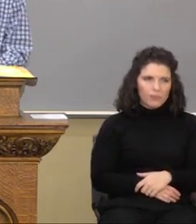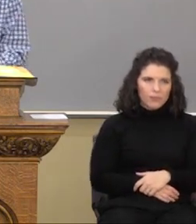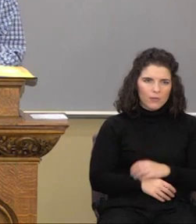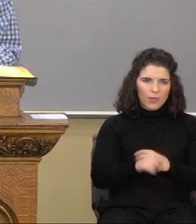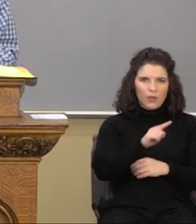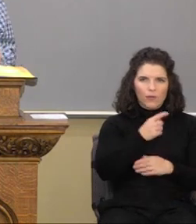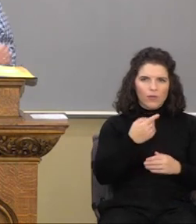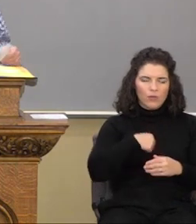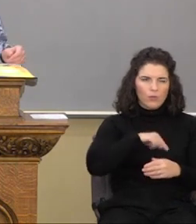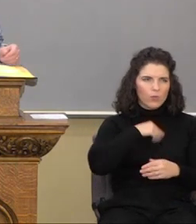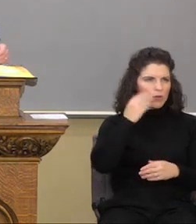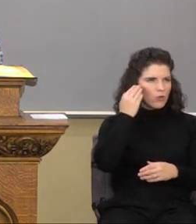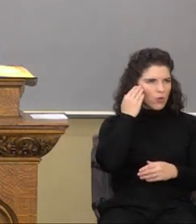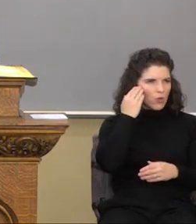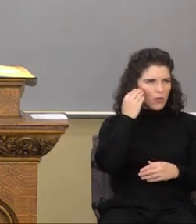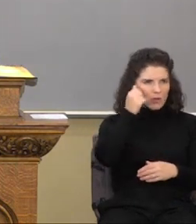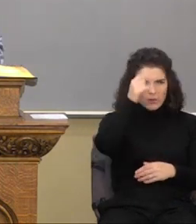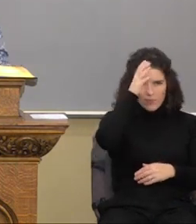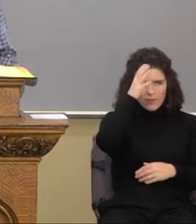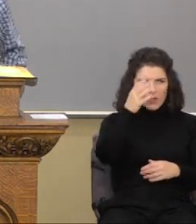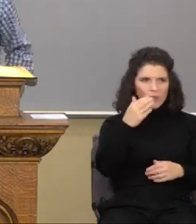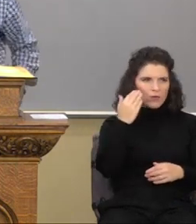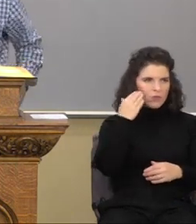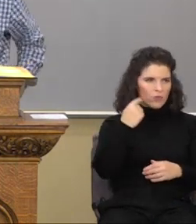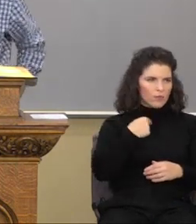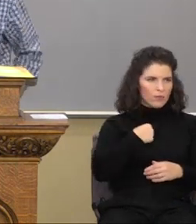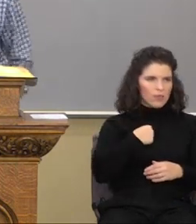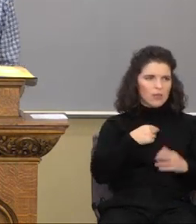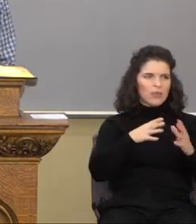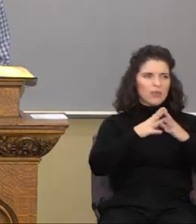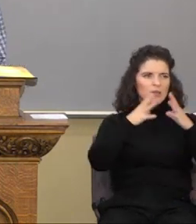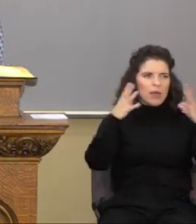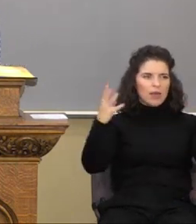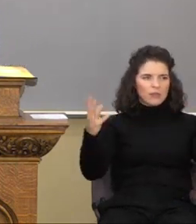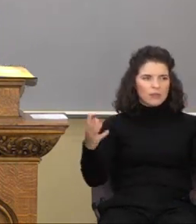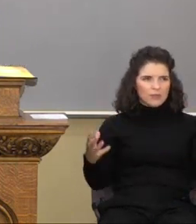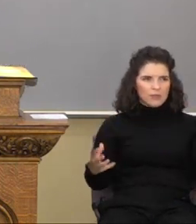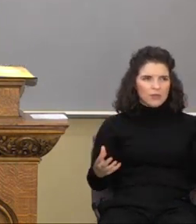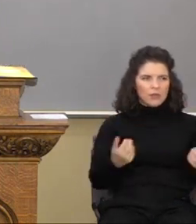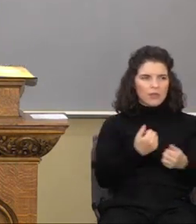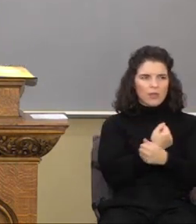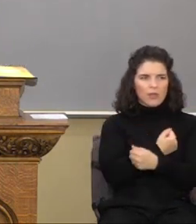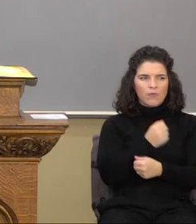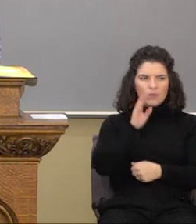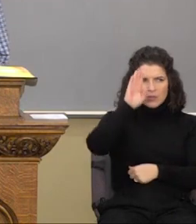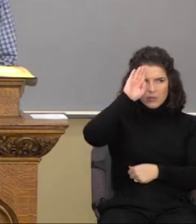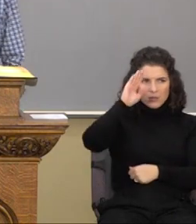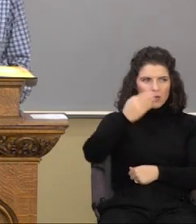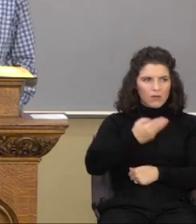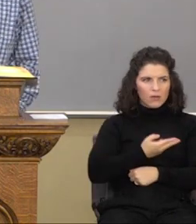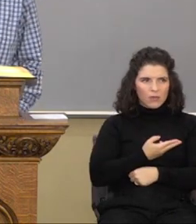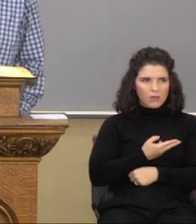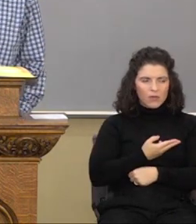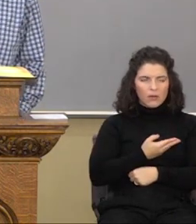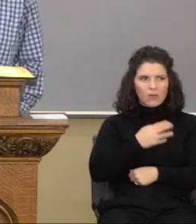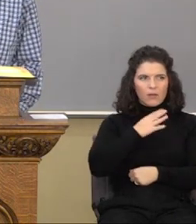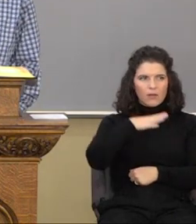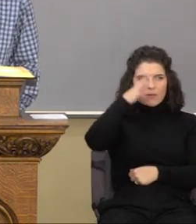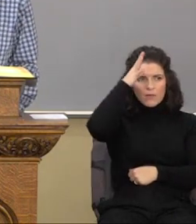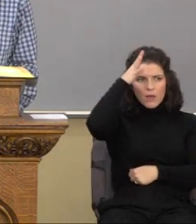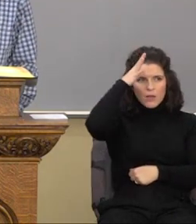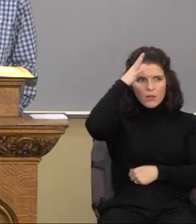intensely, greatly loves his son. The father